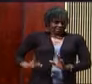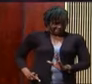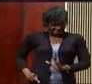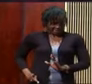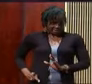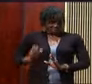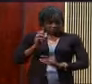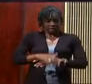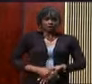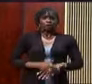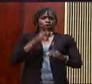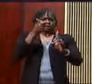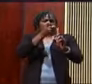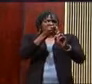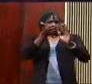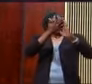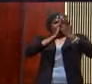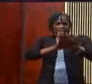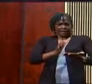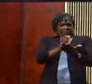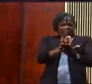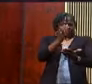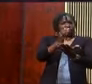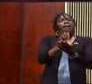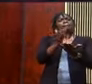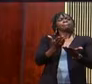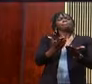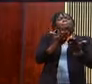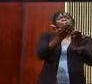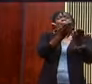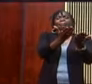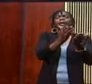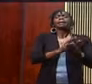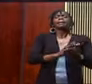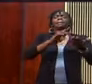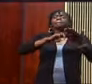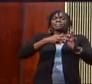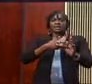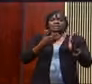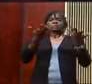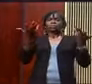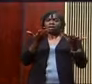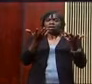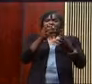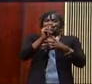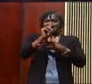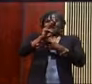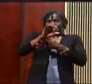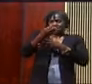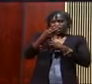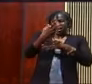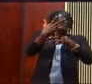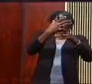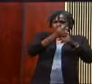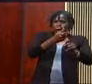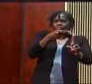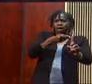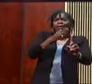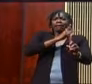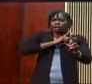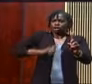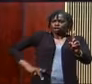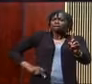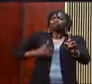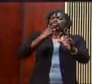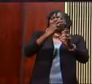Nehemiah to become the cupbearer meant that Nehemiah was trusted by the king. He was trusted. Why?